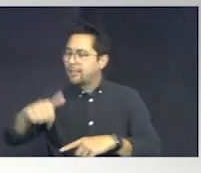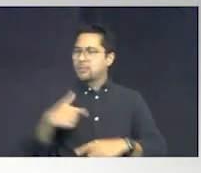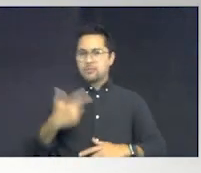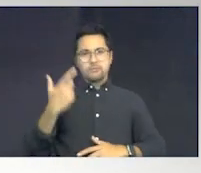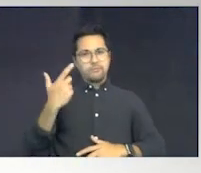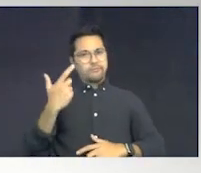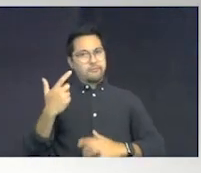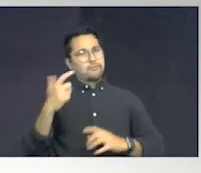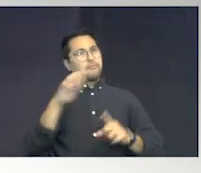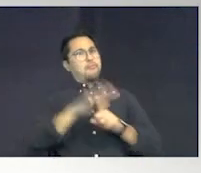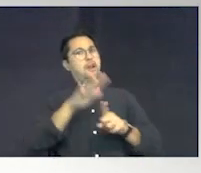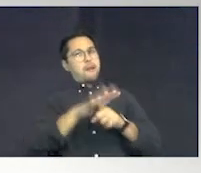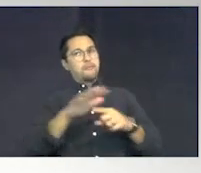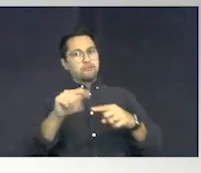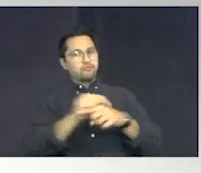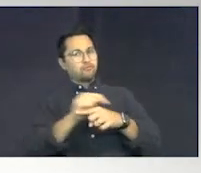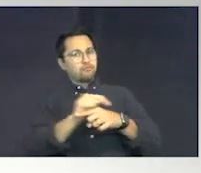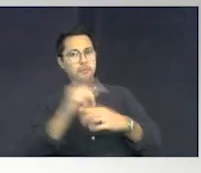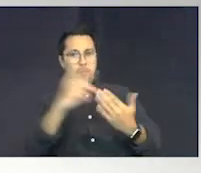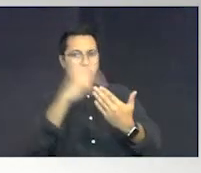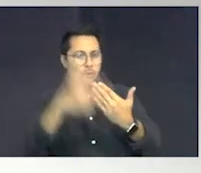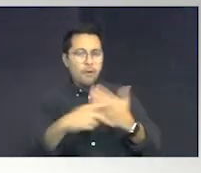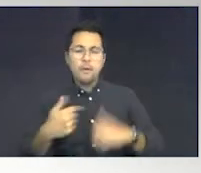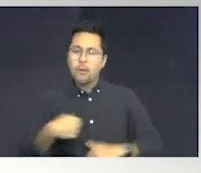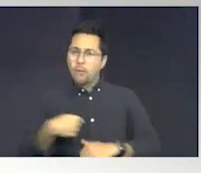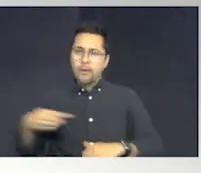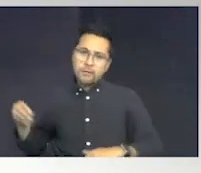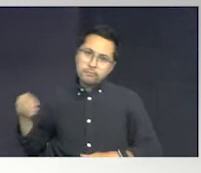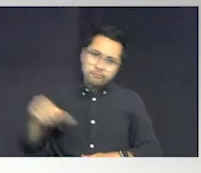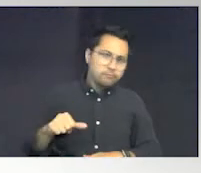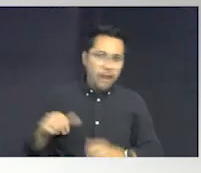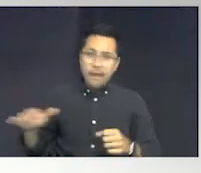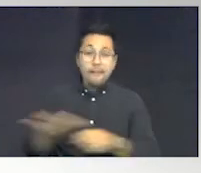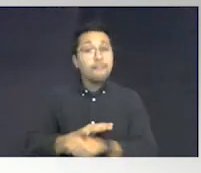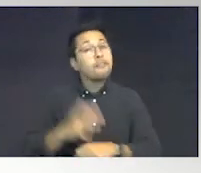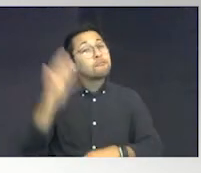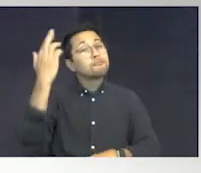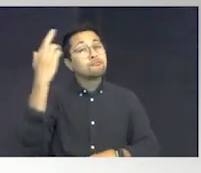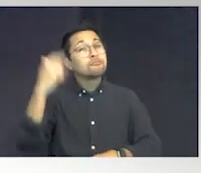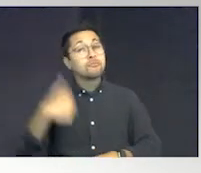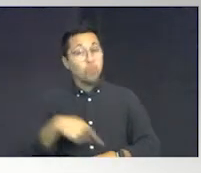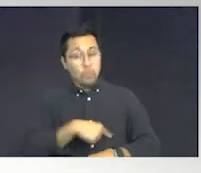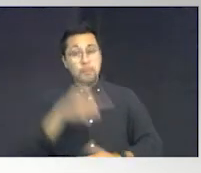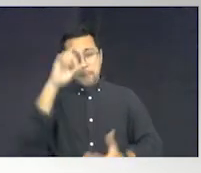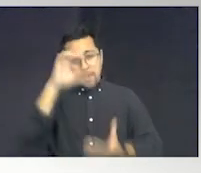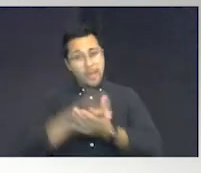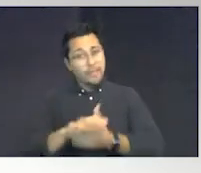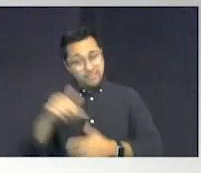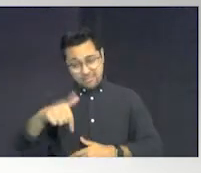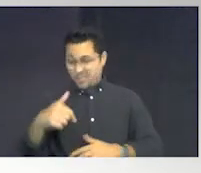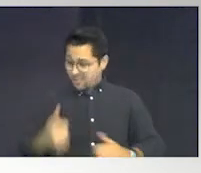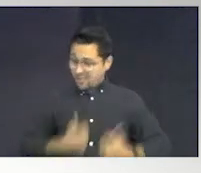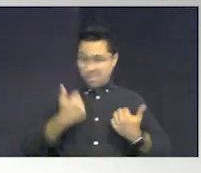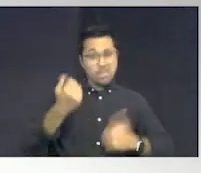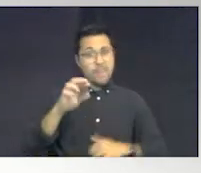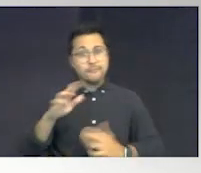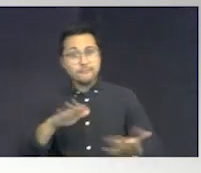programs. We fund 100% because we truly believe this is life or death.